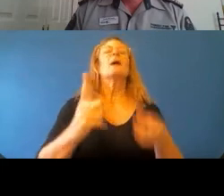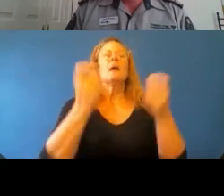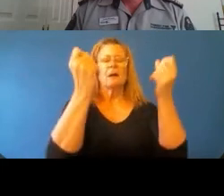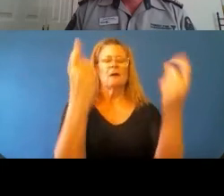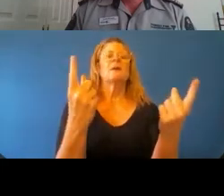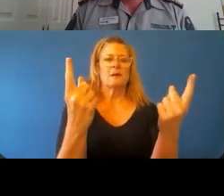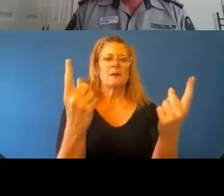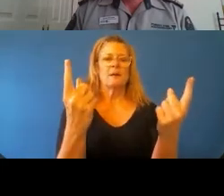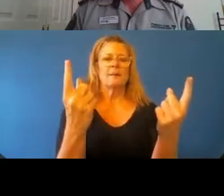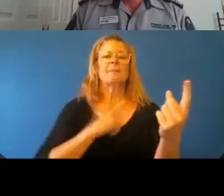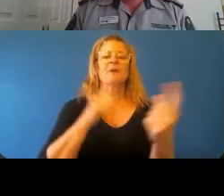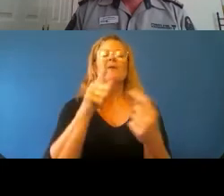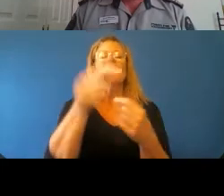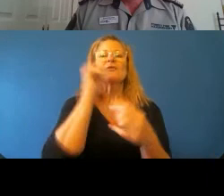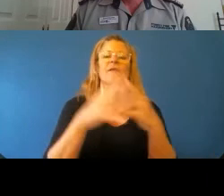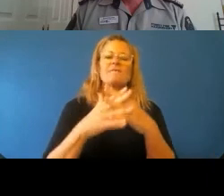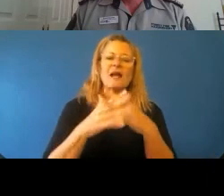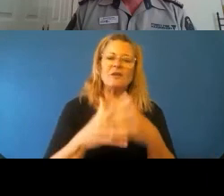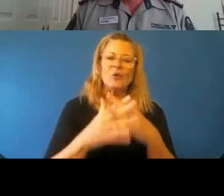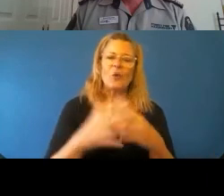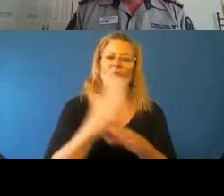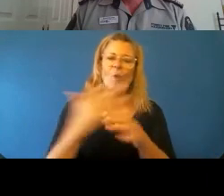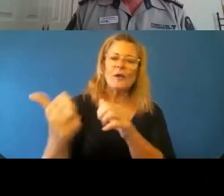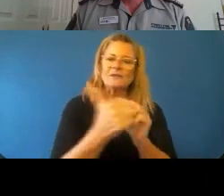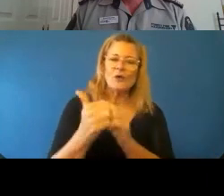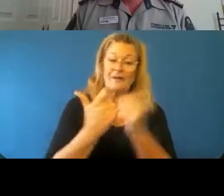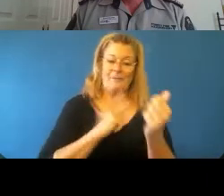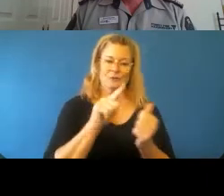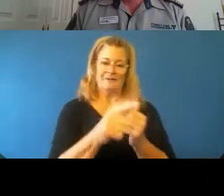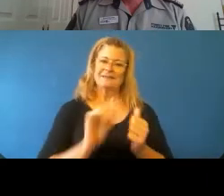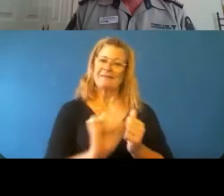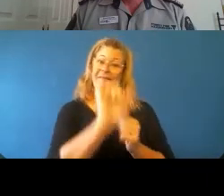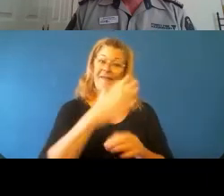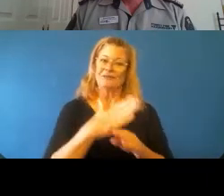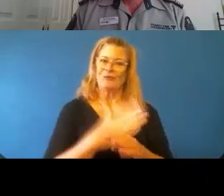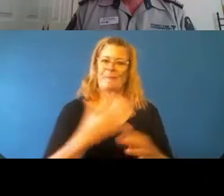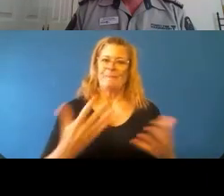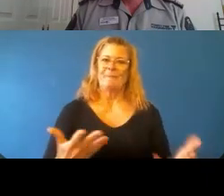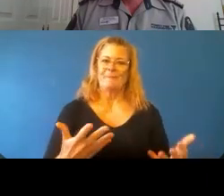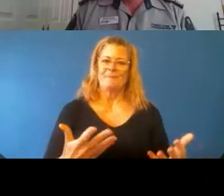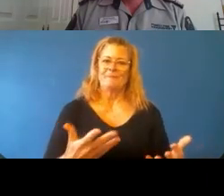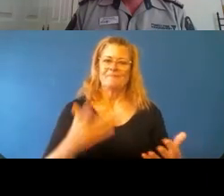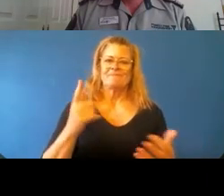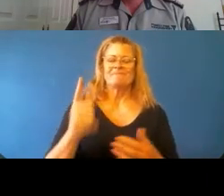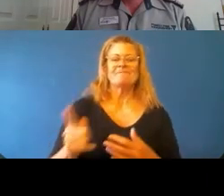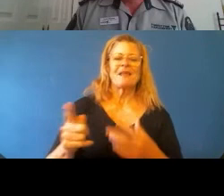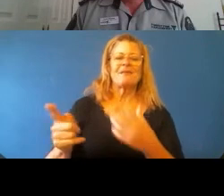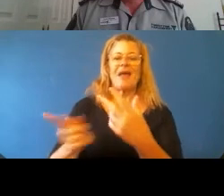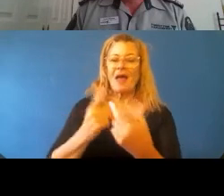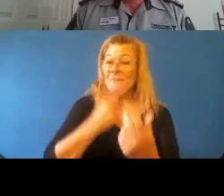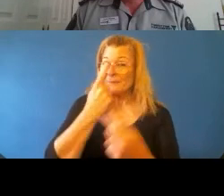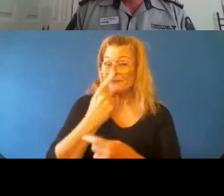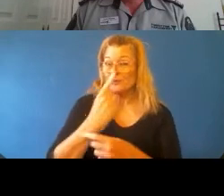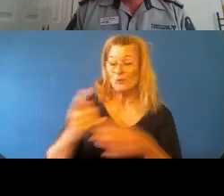value of doing things better and in partnership, because they have to do it throughout their lives. It's the other, the other us, the,